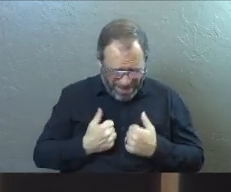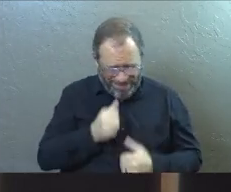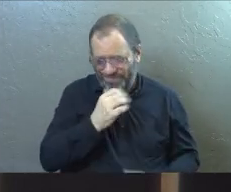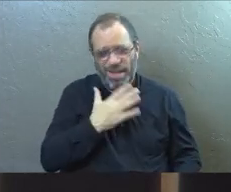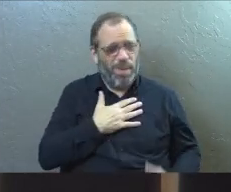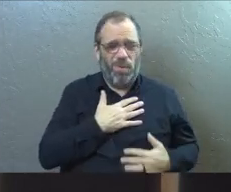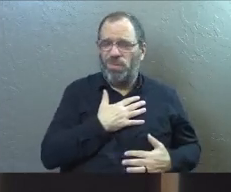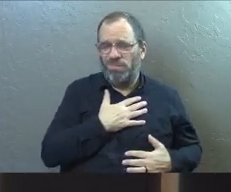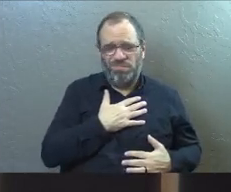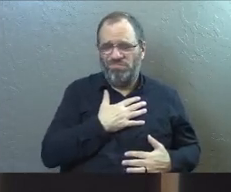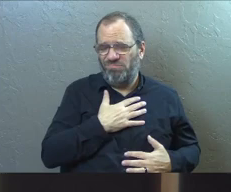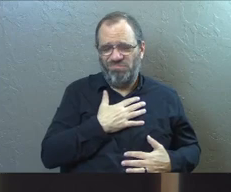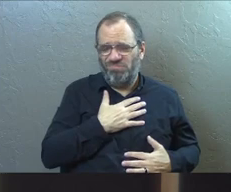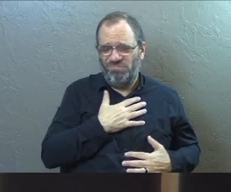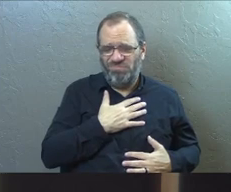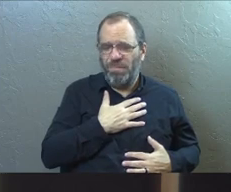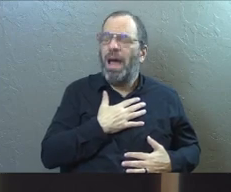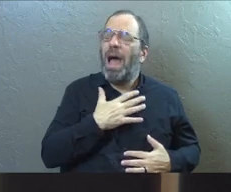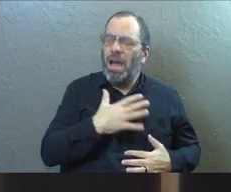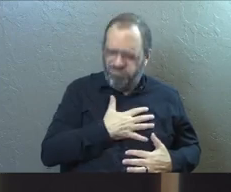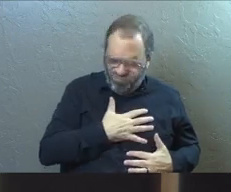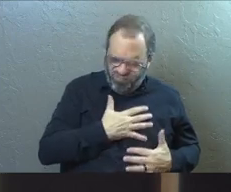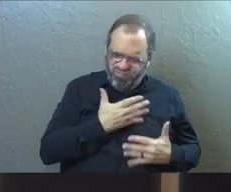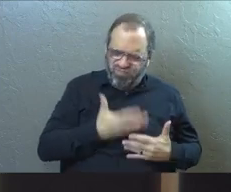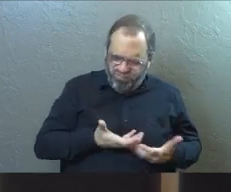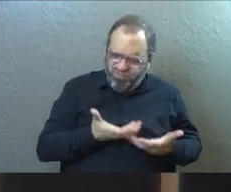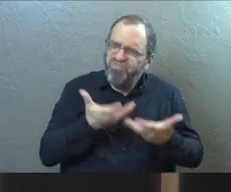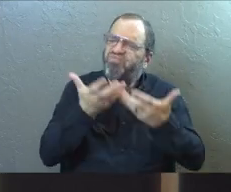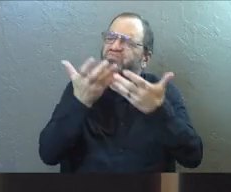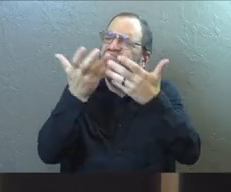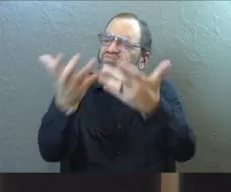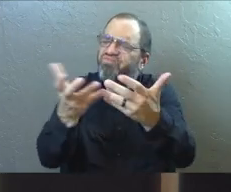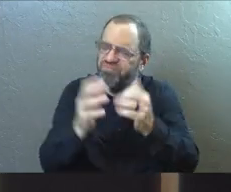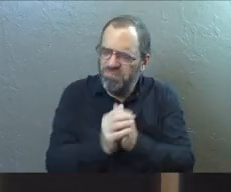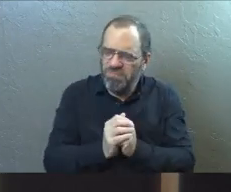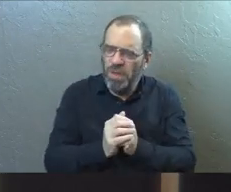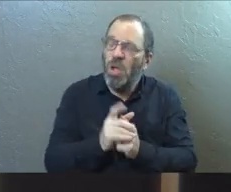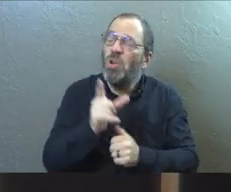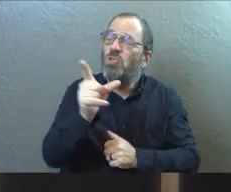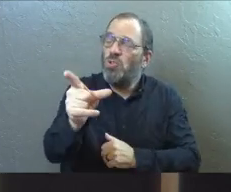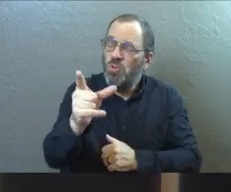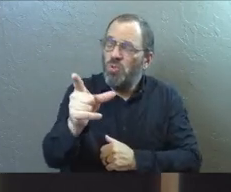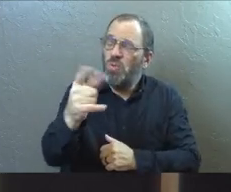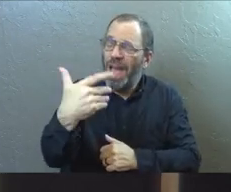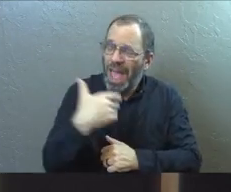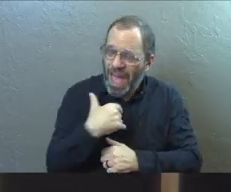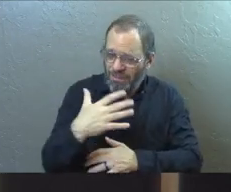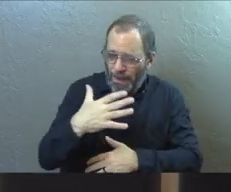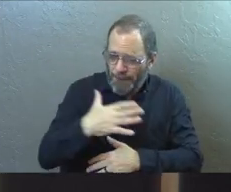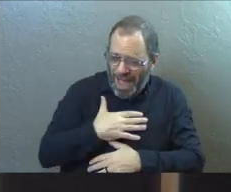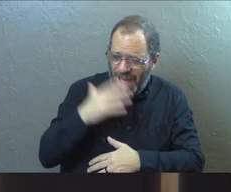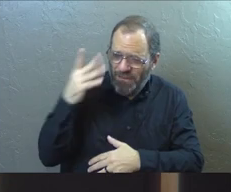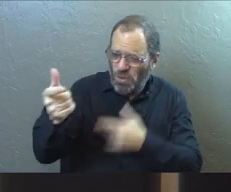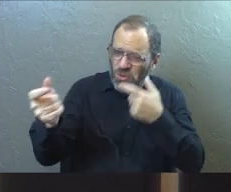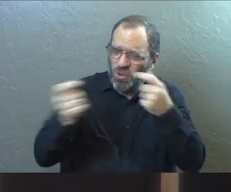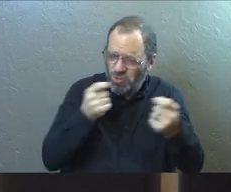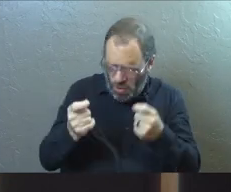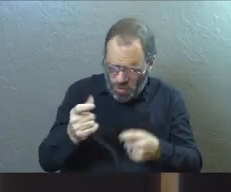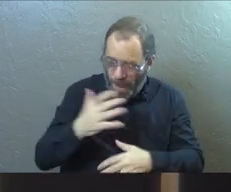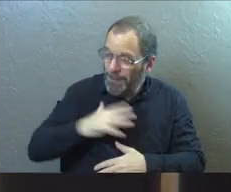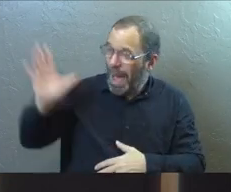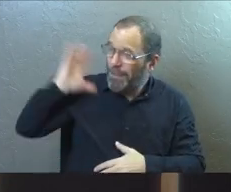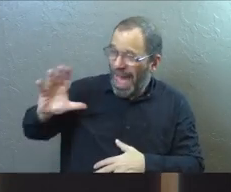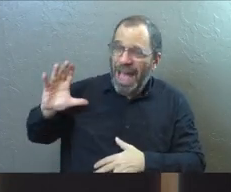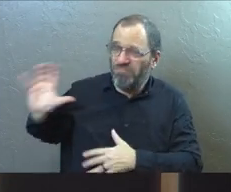my own. I give it to you. You have my future. You have my